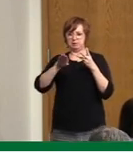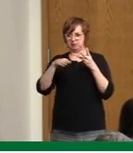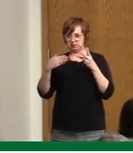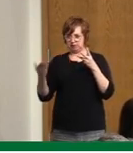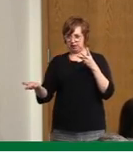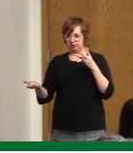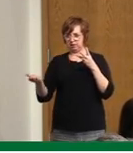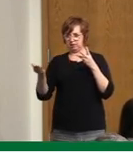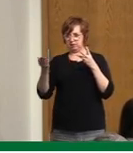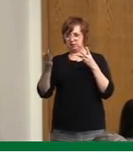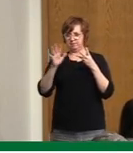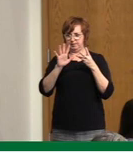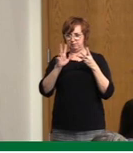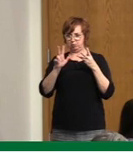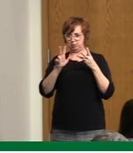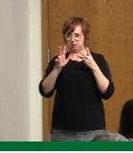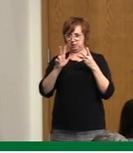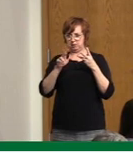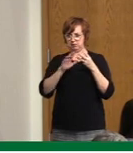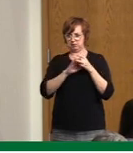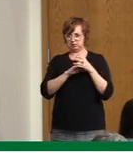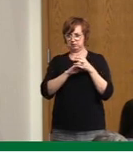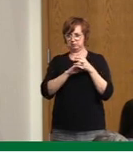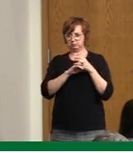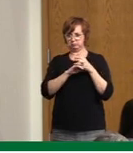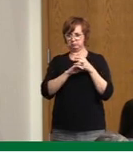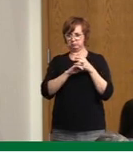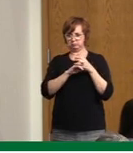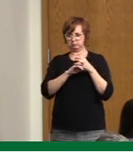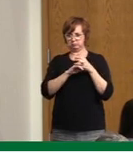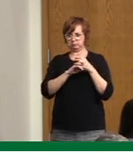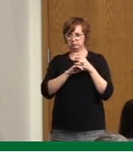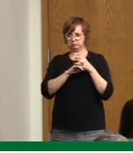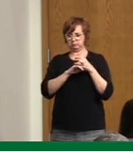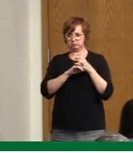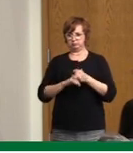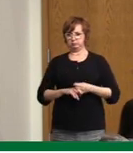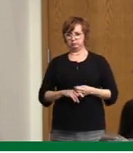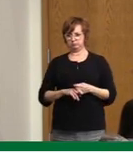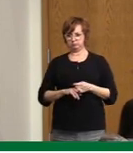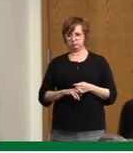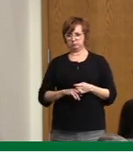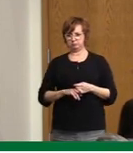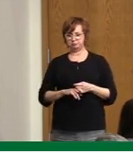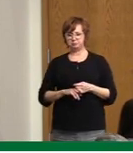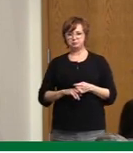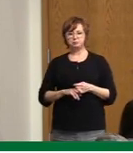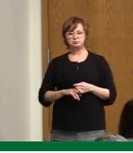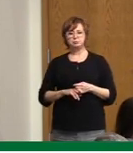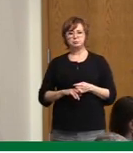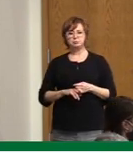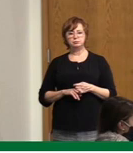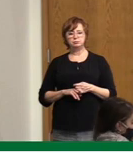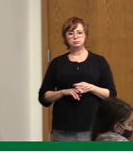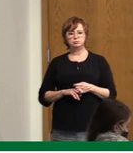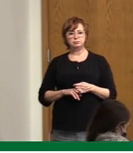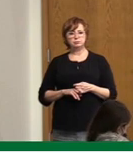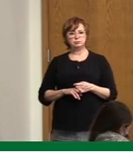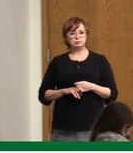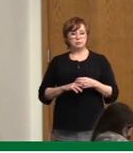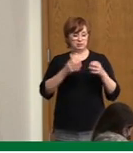so unfortunately 53 deaths. And if you look at our rates in terms of hospitalization deaths,